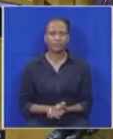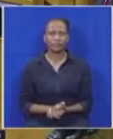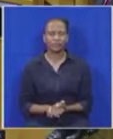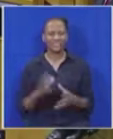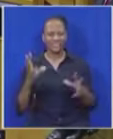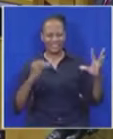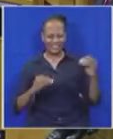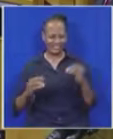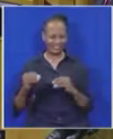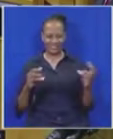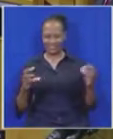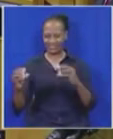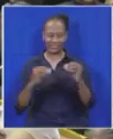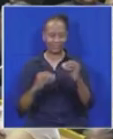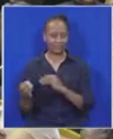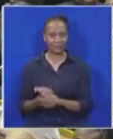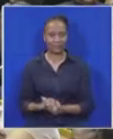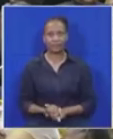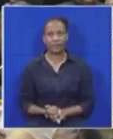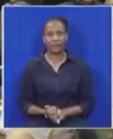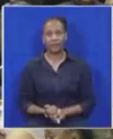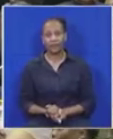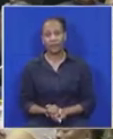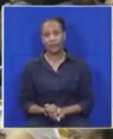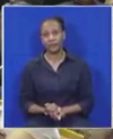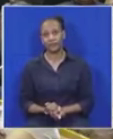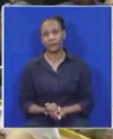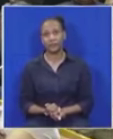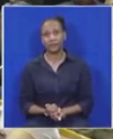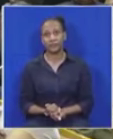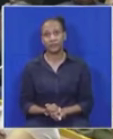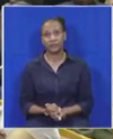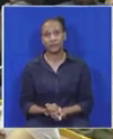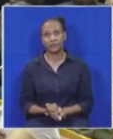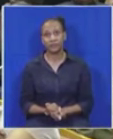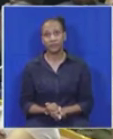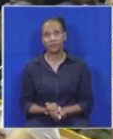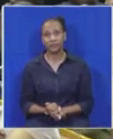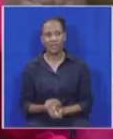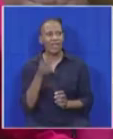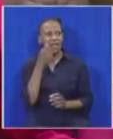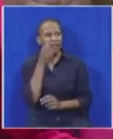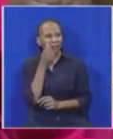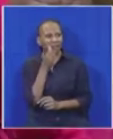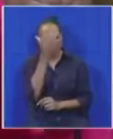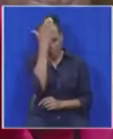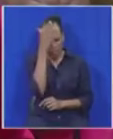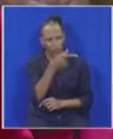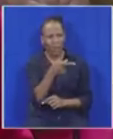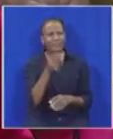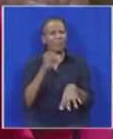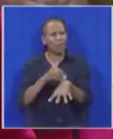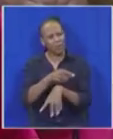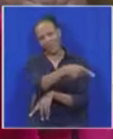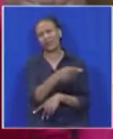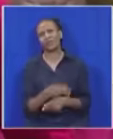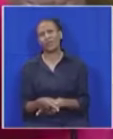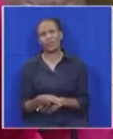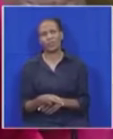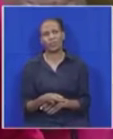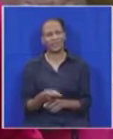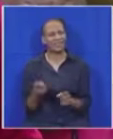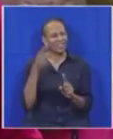competent to can deliberate on the state of the nation. But Mr. Zuma is a delinquent. He bleached the Constitution.